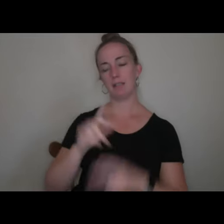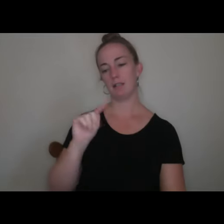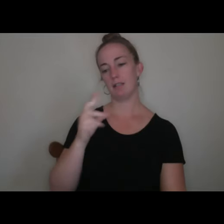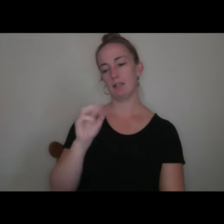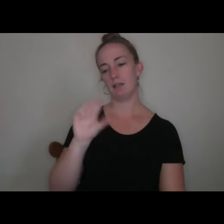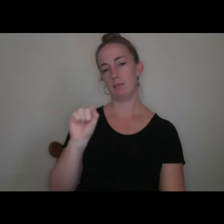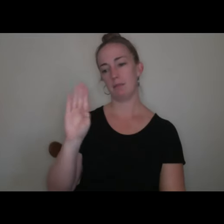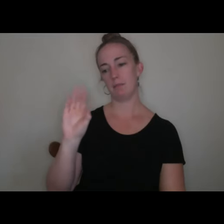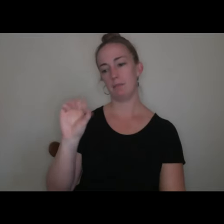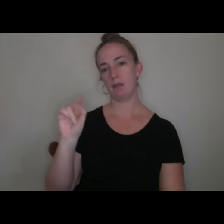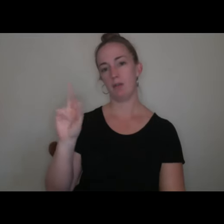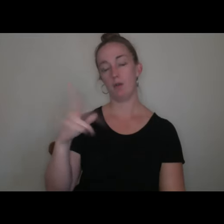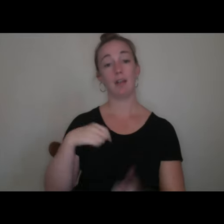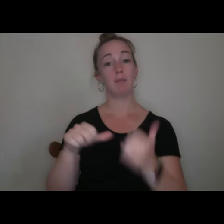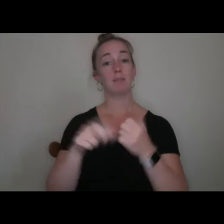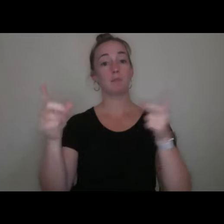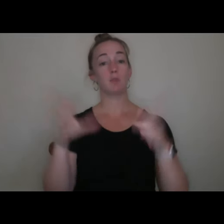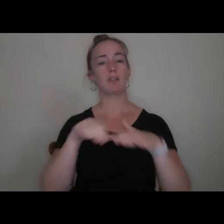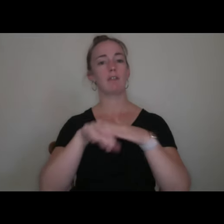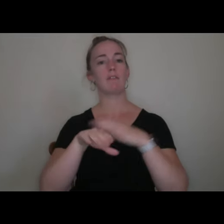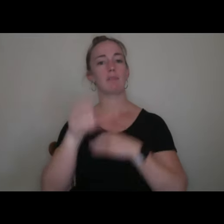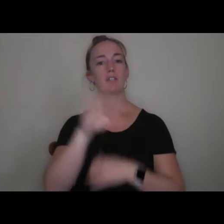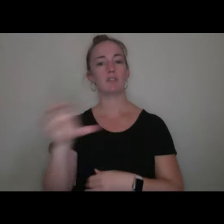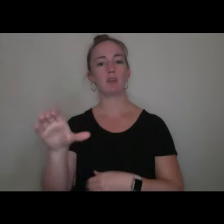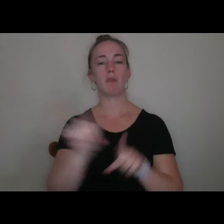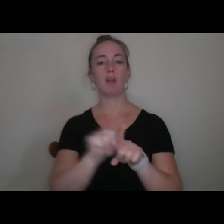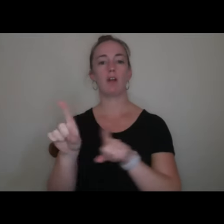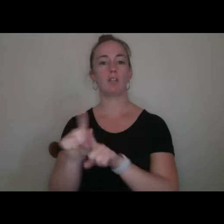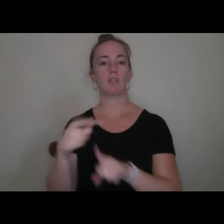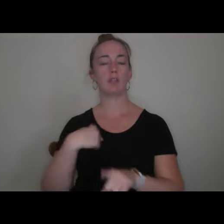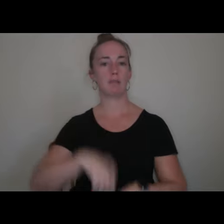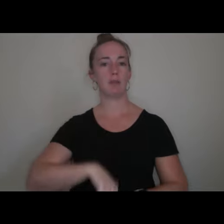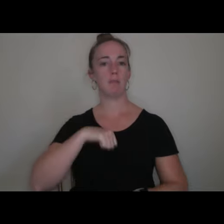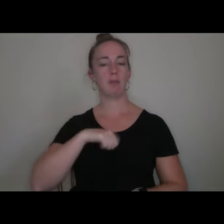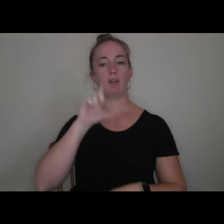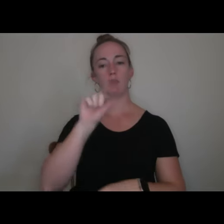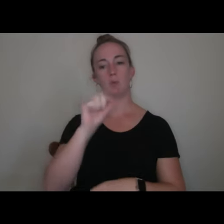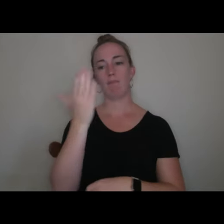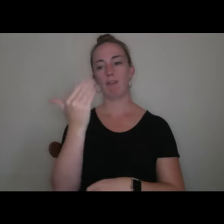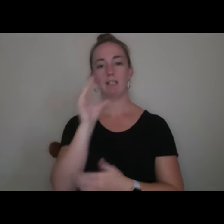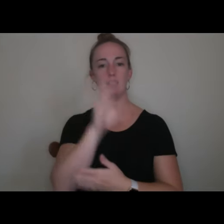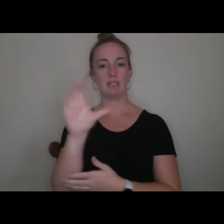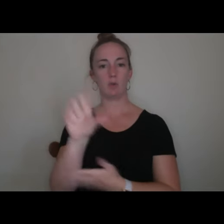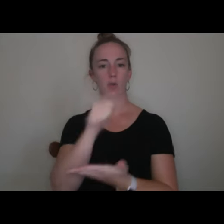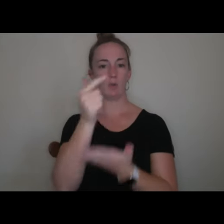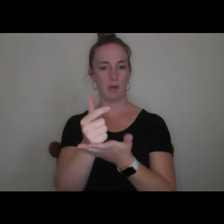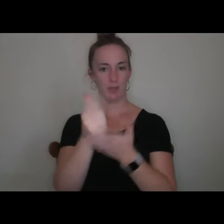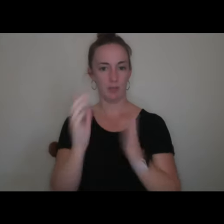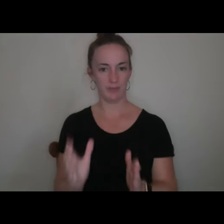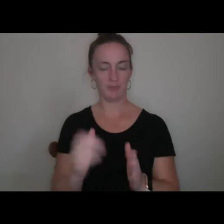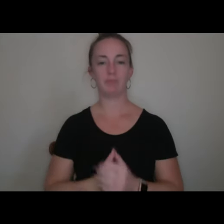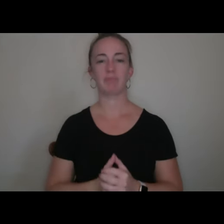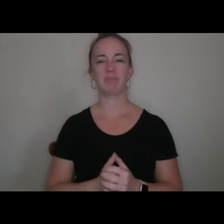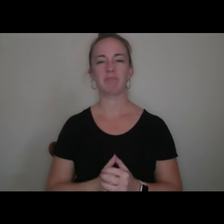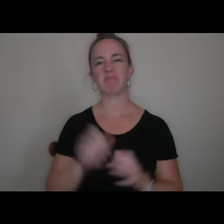Director of Admission at Center. I'm also a very proud 2015 Center grad. So I'm going to go over some nuts